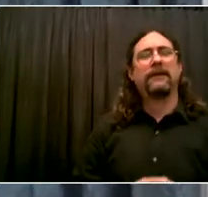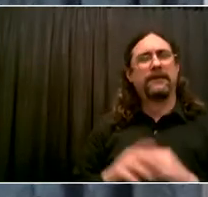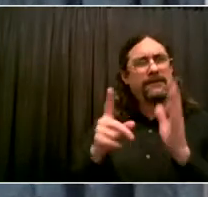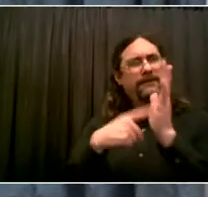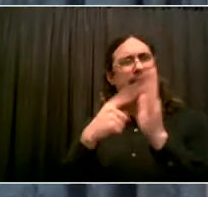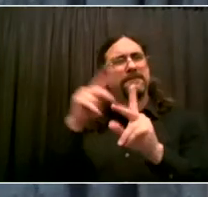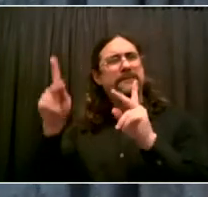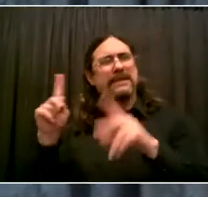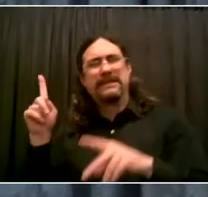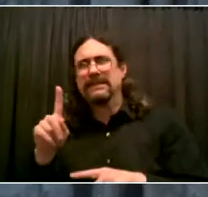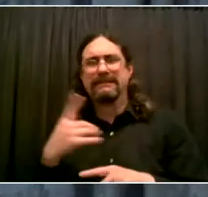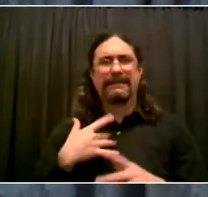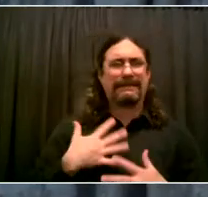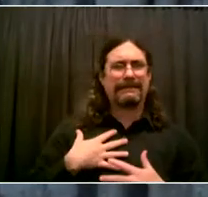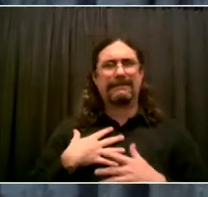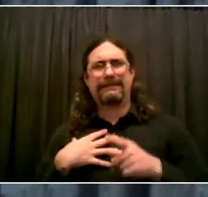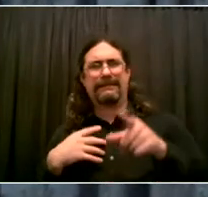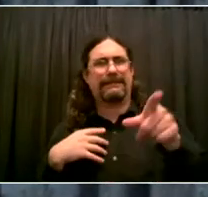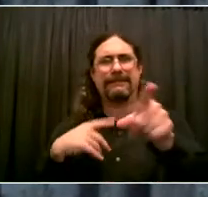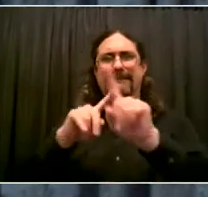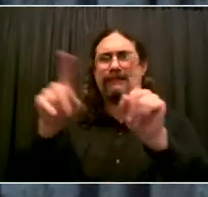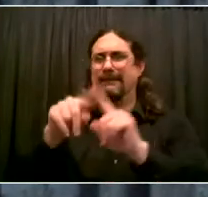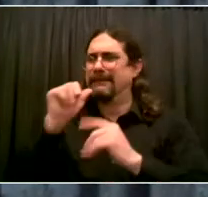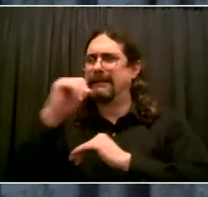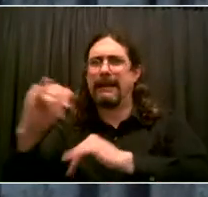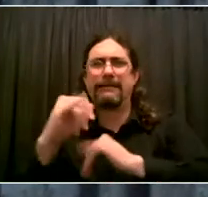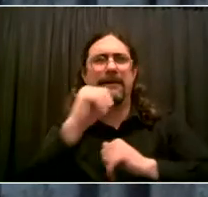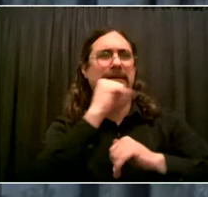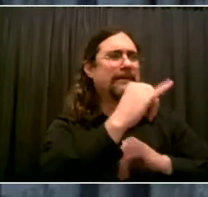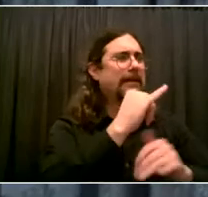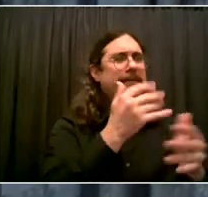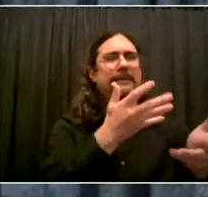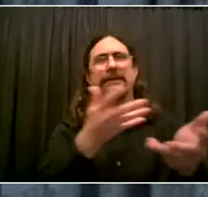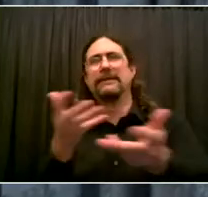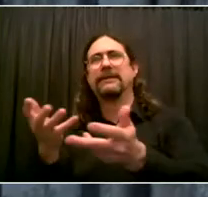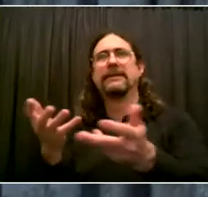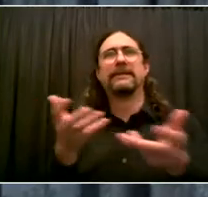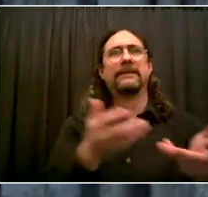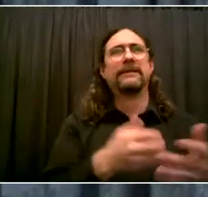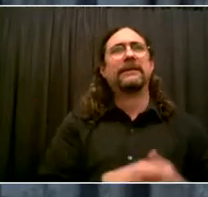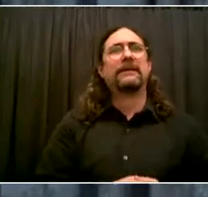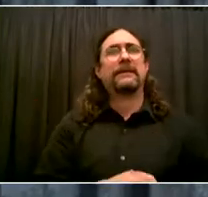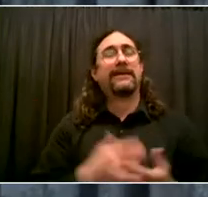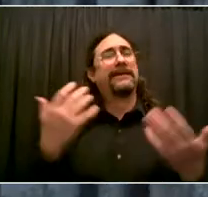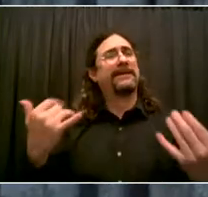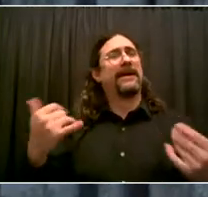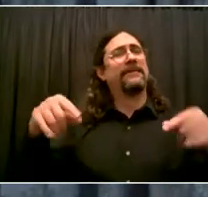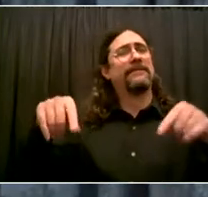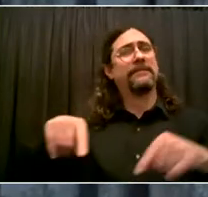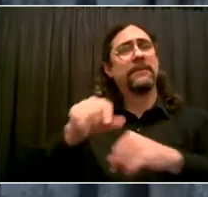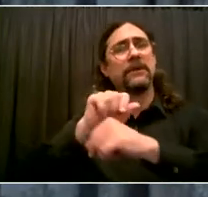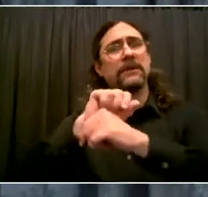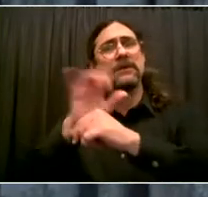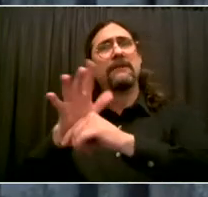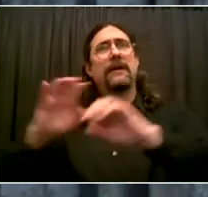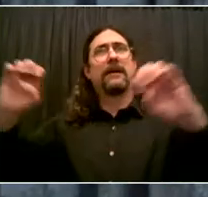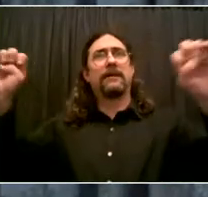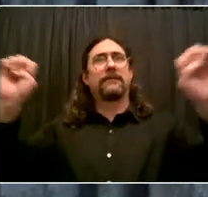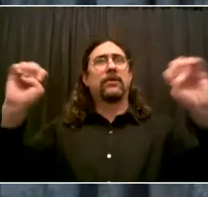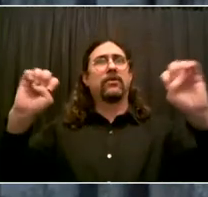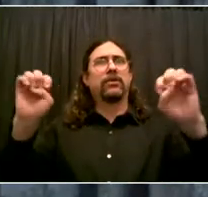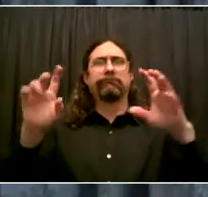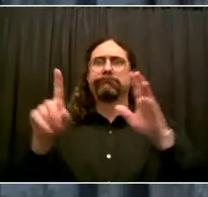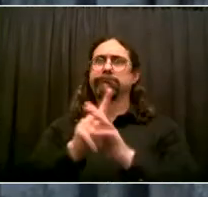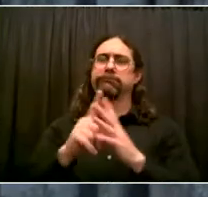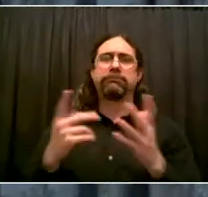in times of crisis. This past year, our communities of color have needed that kind of support more than ever.